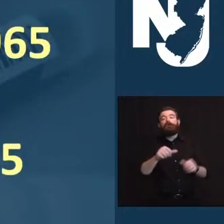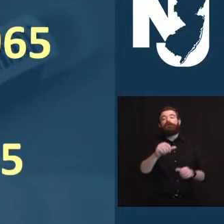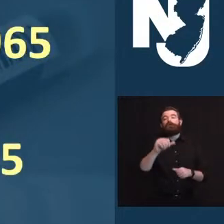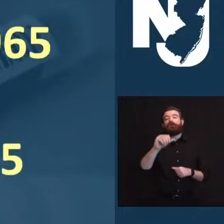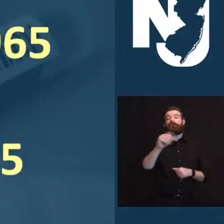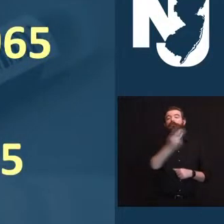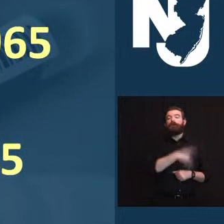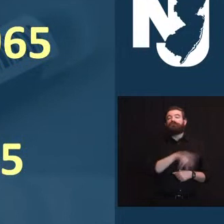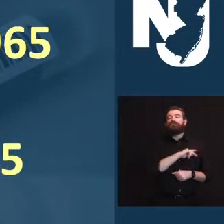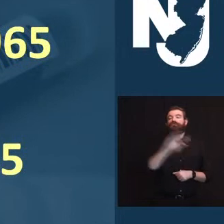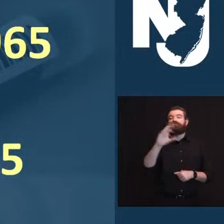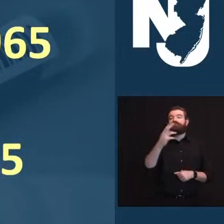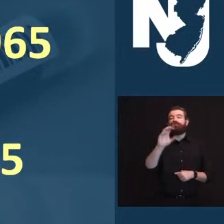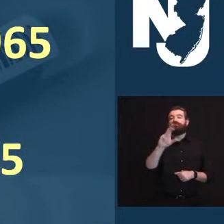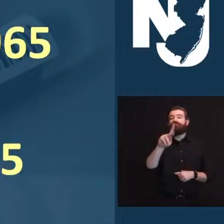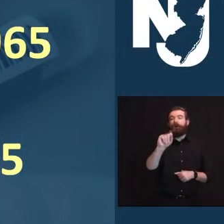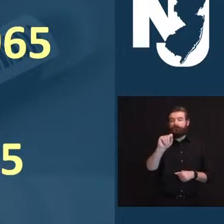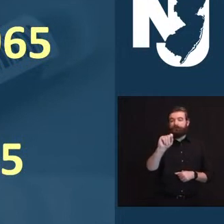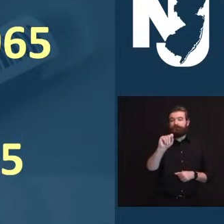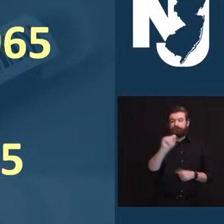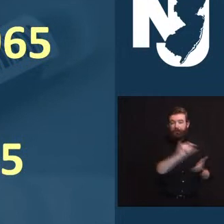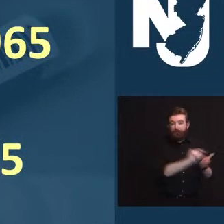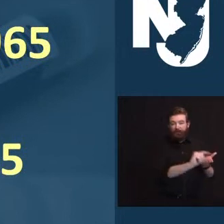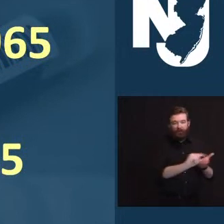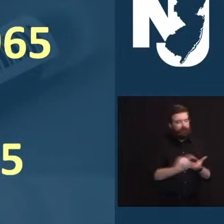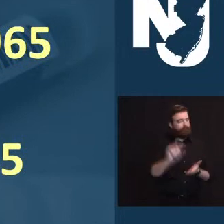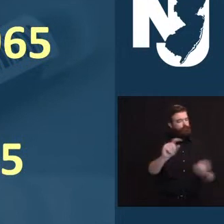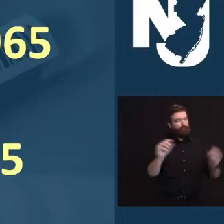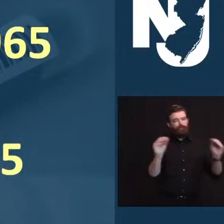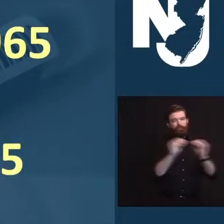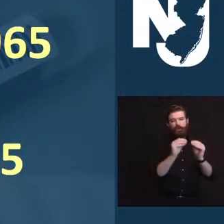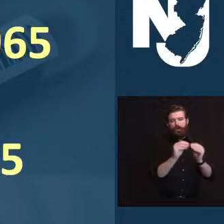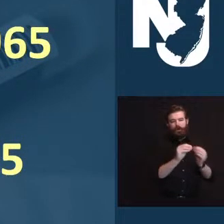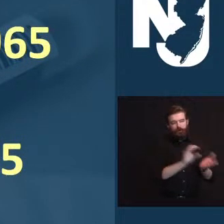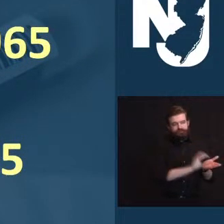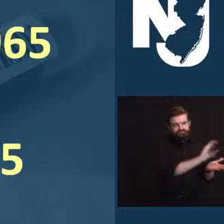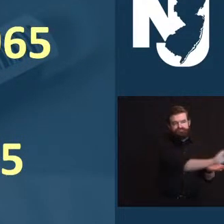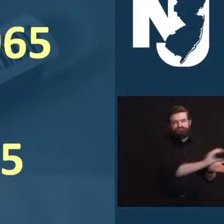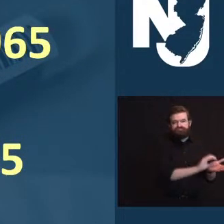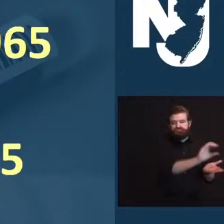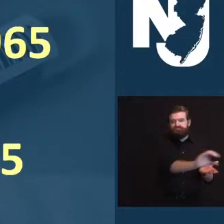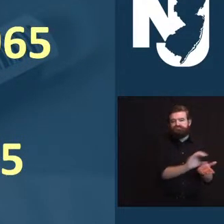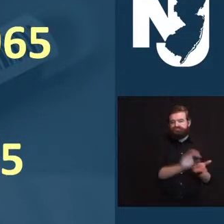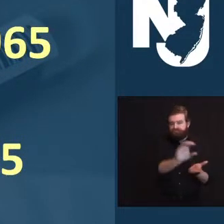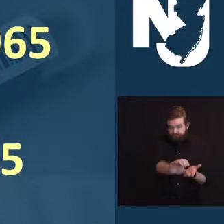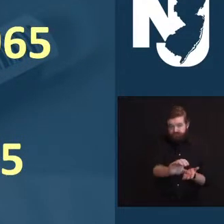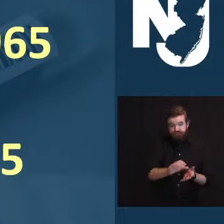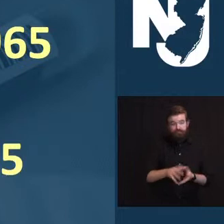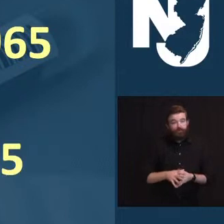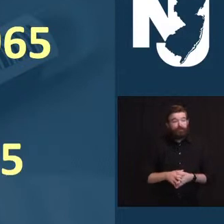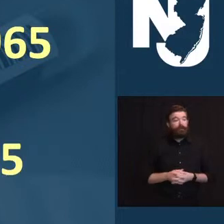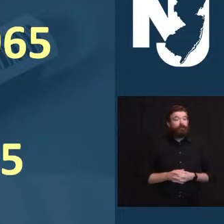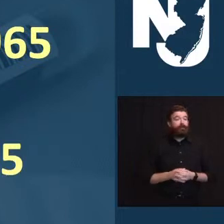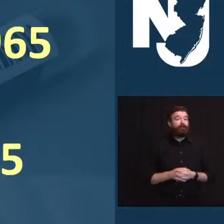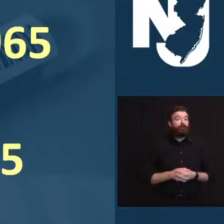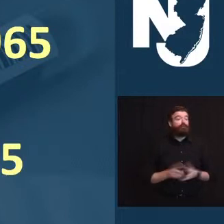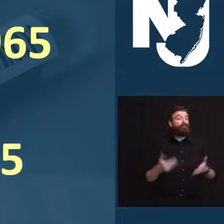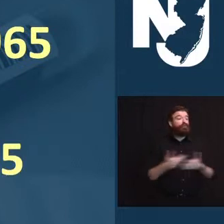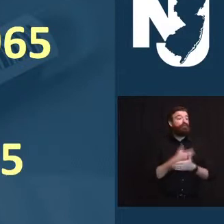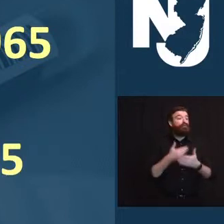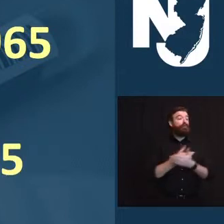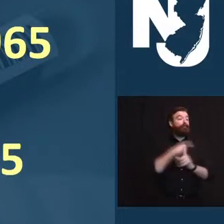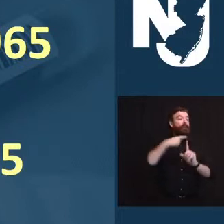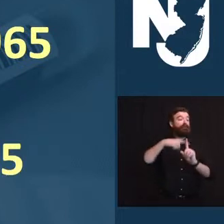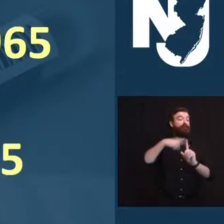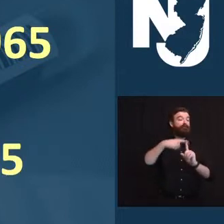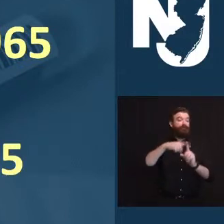,745 positive PCR test results for an updated statewide total of 463